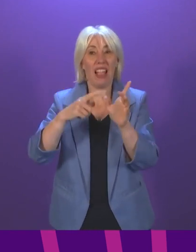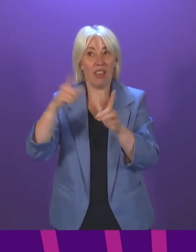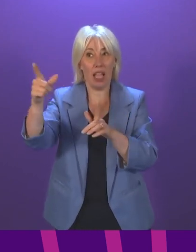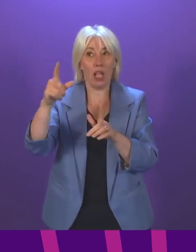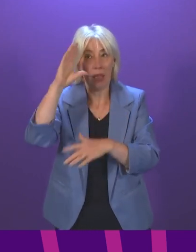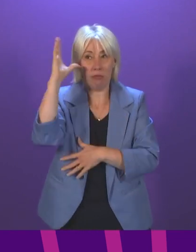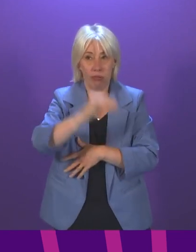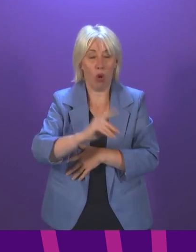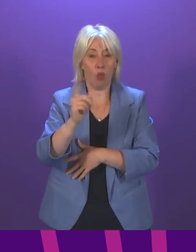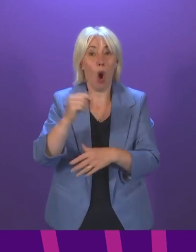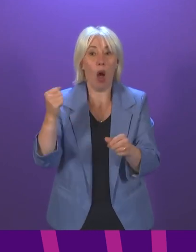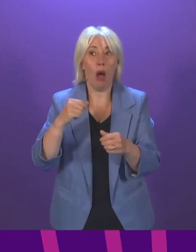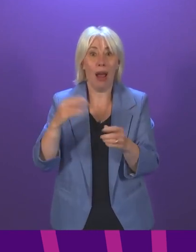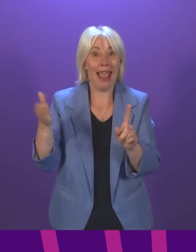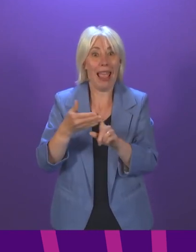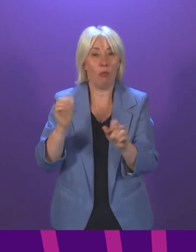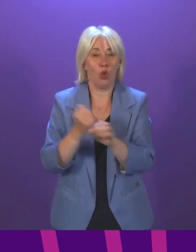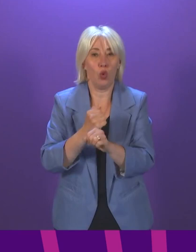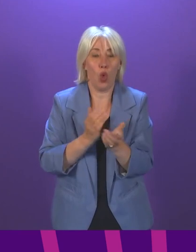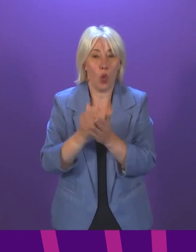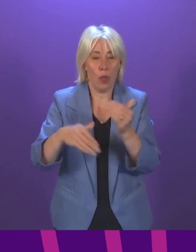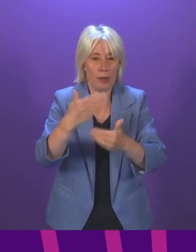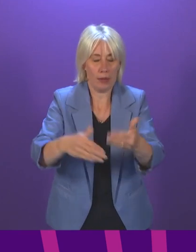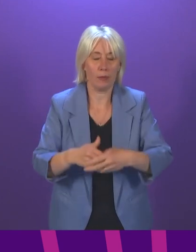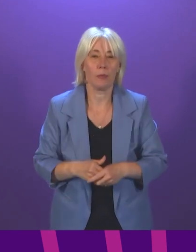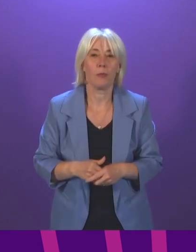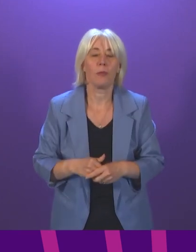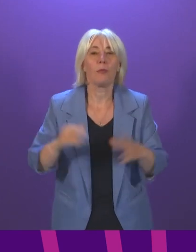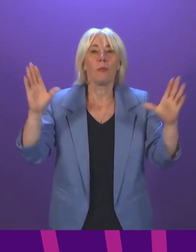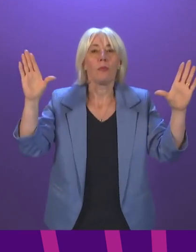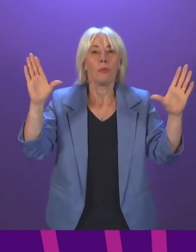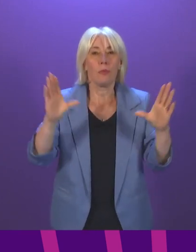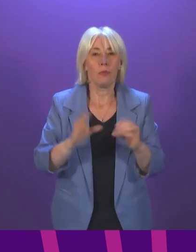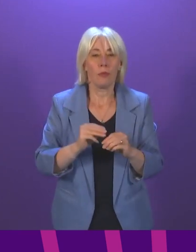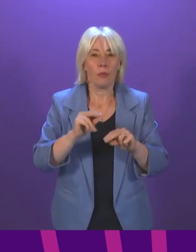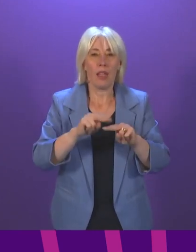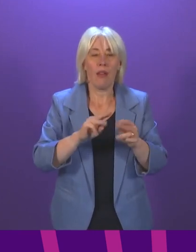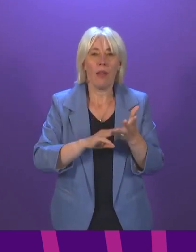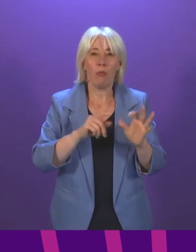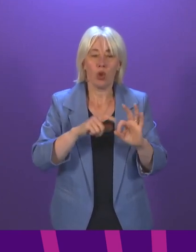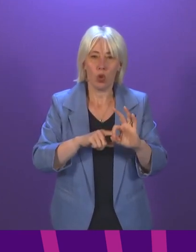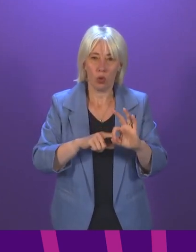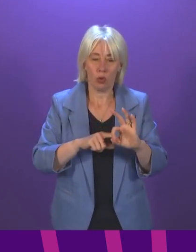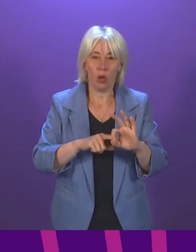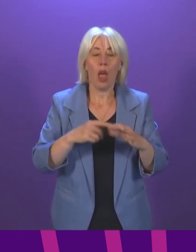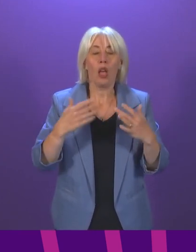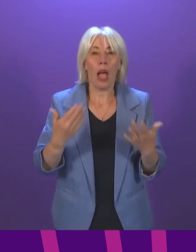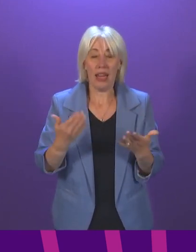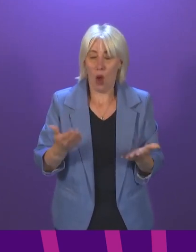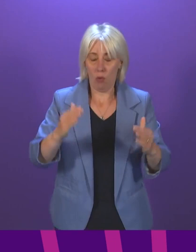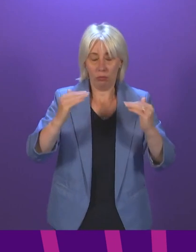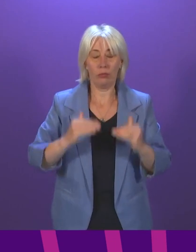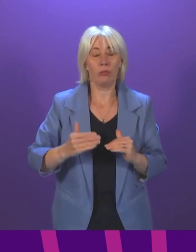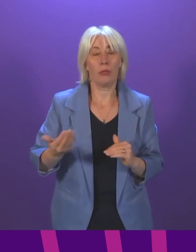light of this report. Thank you. That concludes First Minister's questions. We will now move on to members' business and I ask members to leave the chamber